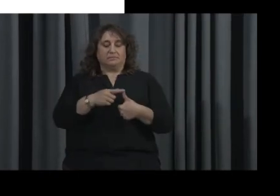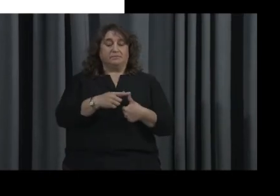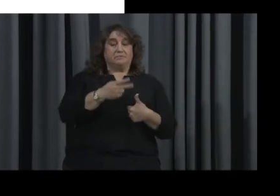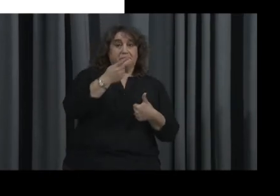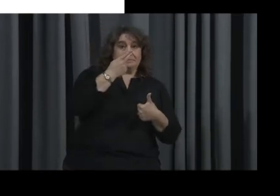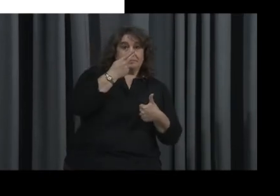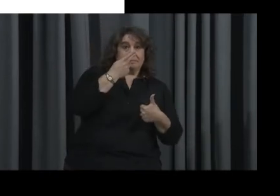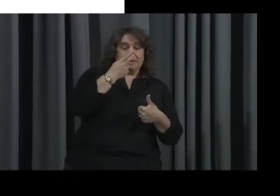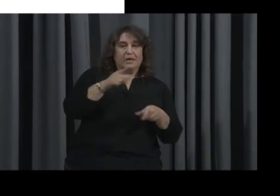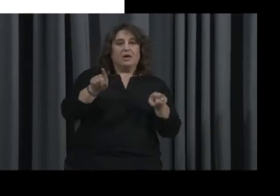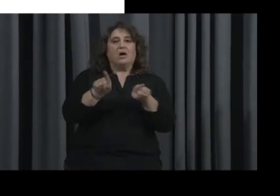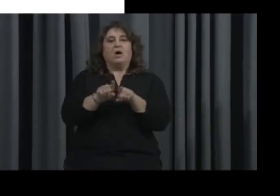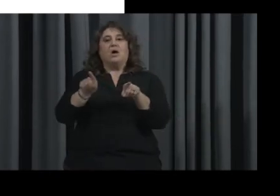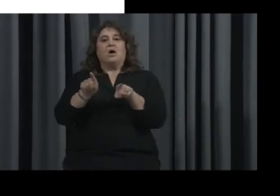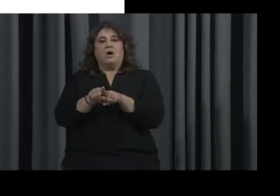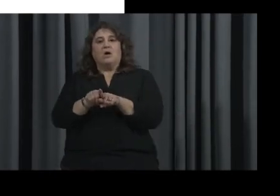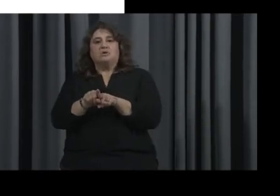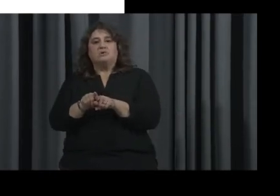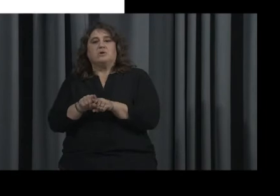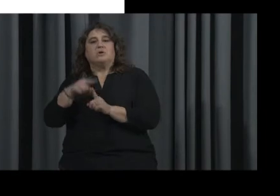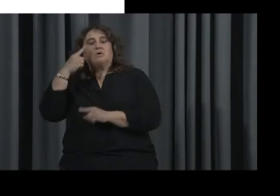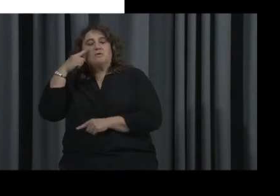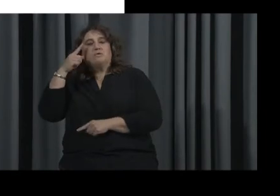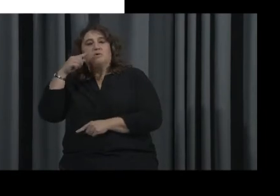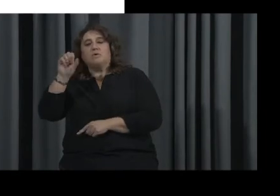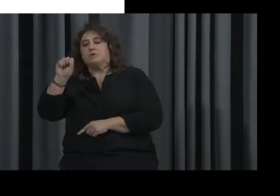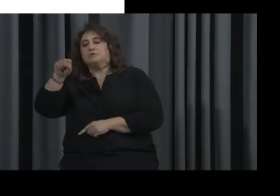of nourishment of sperm for fertilization.